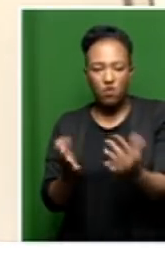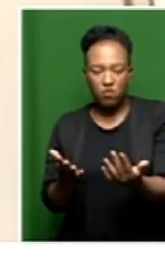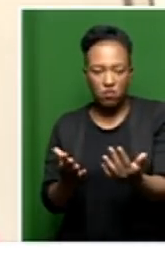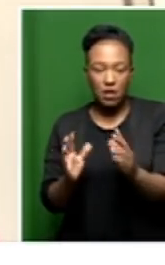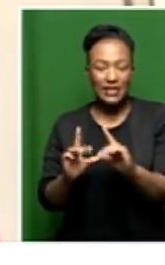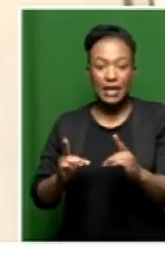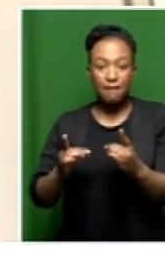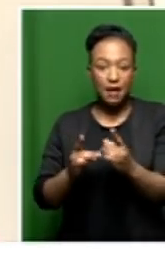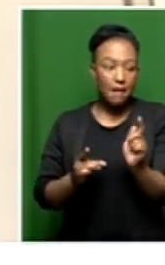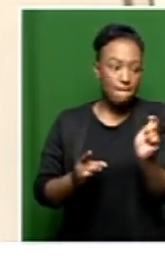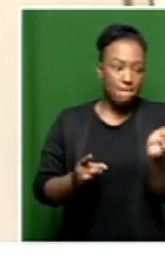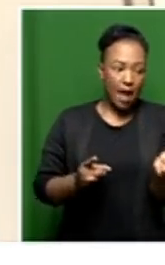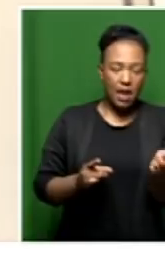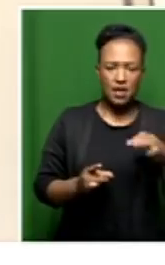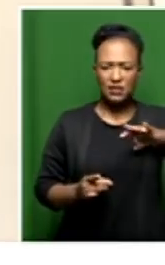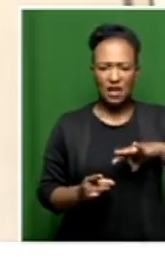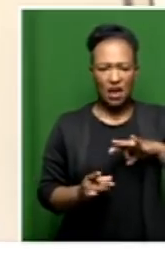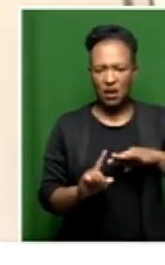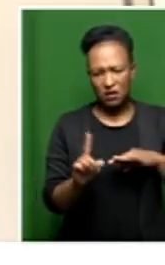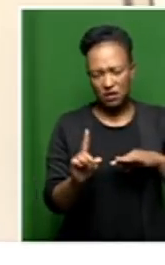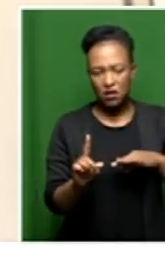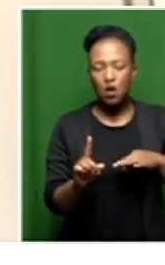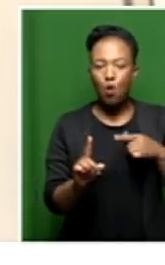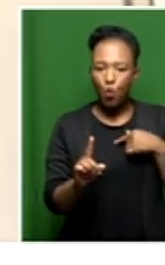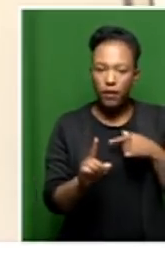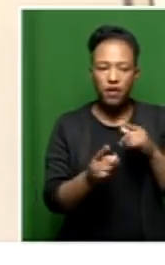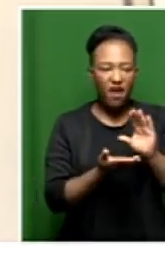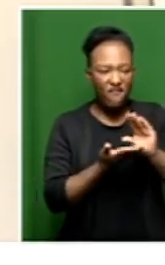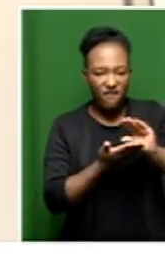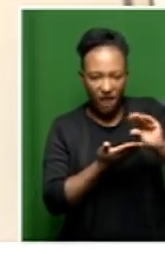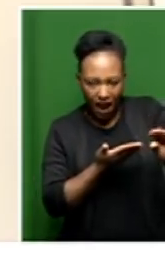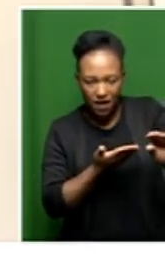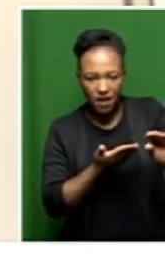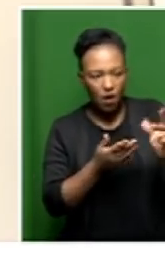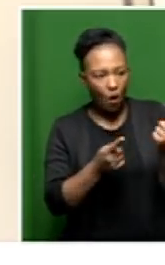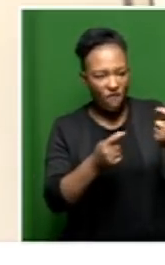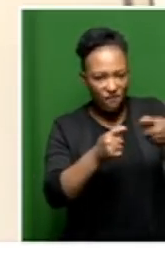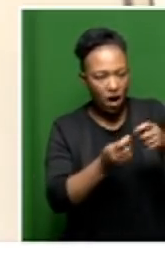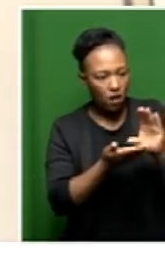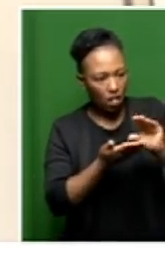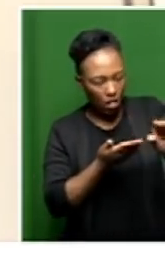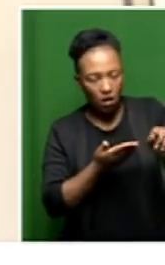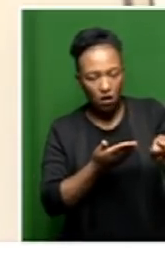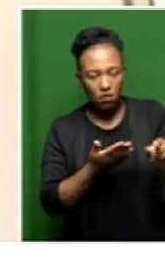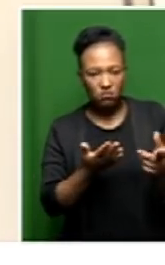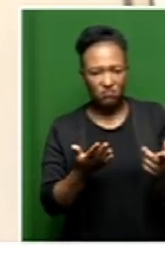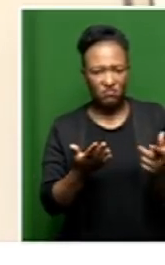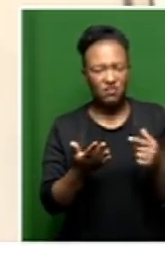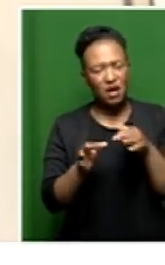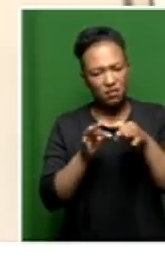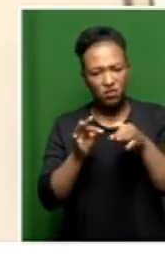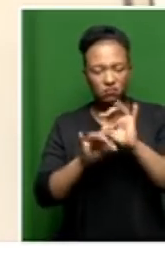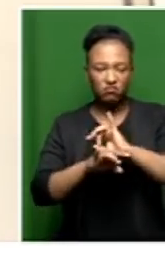the department paying necessarily salaries, but we are funding an organization that will be running that facility. So I think I need to